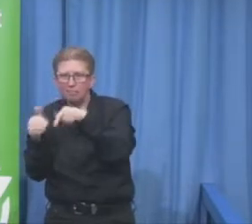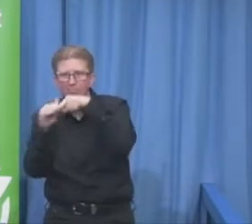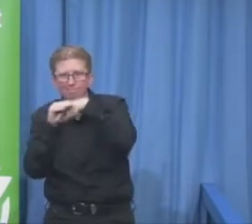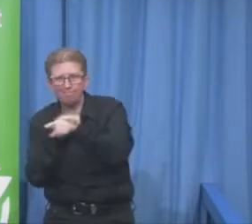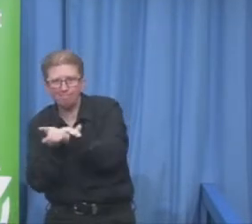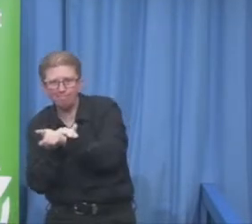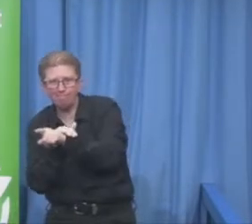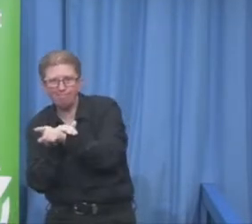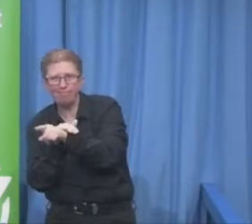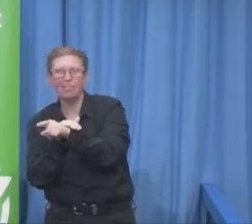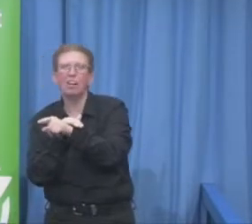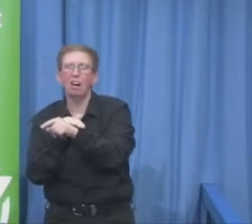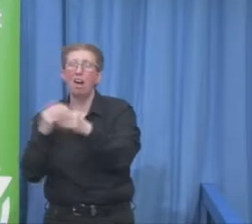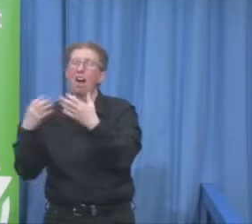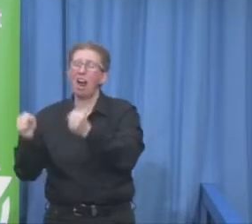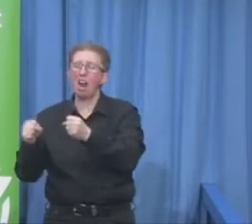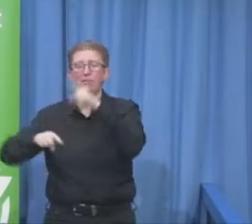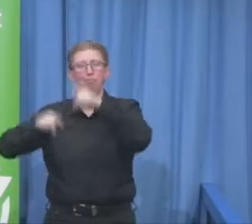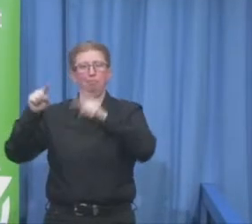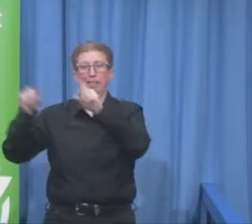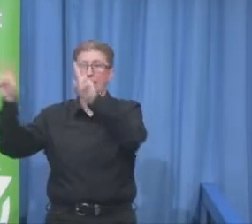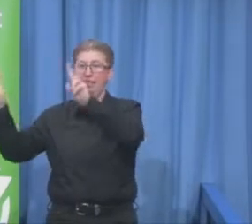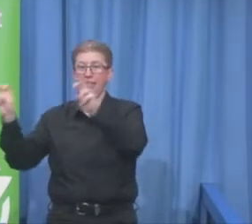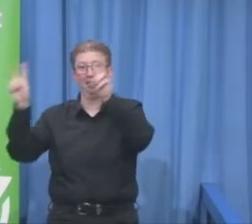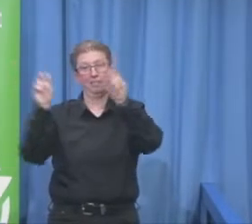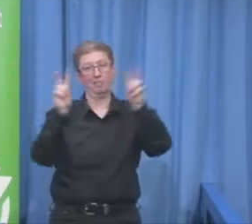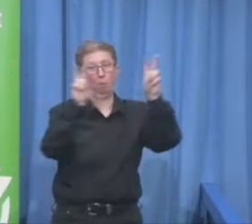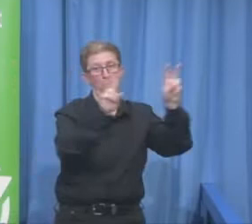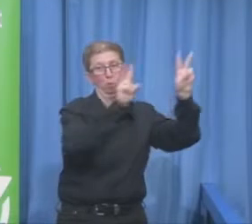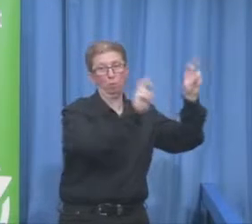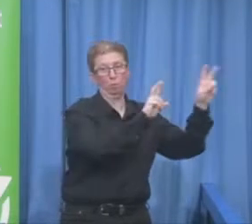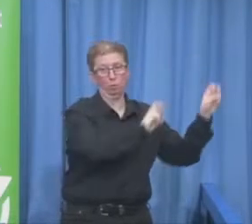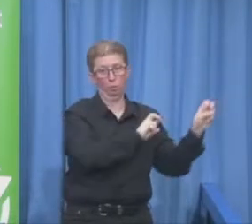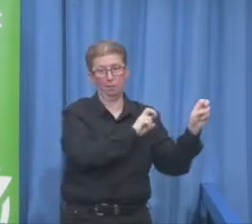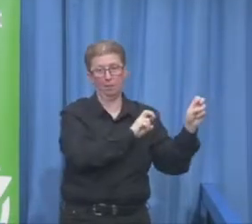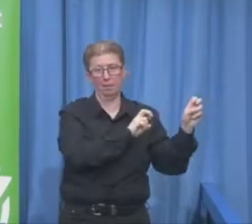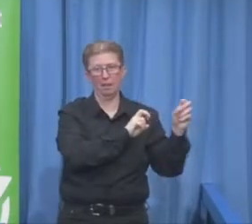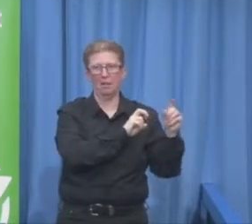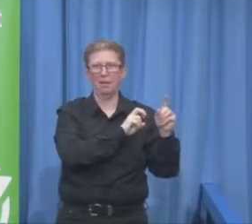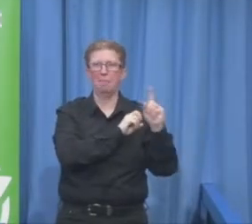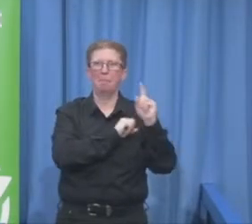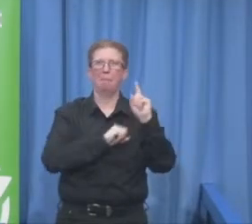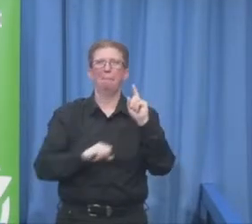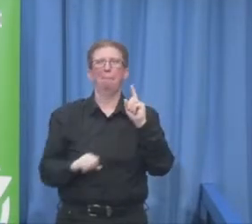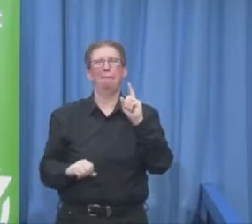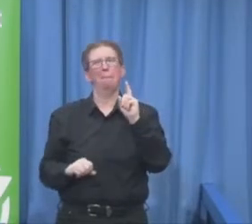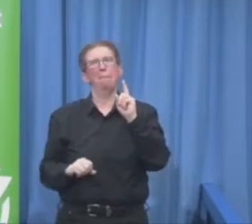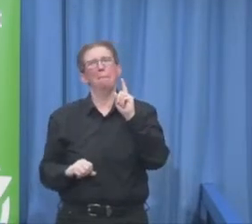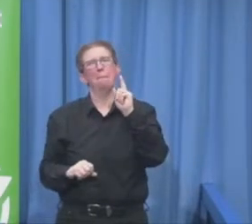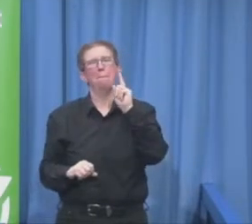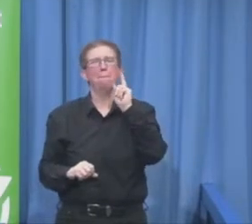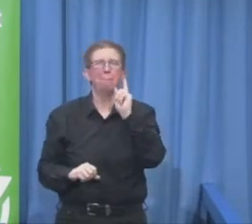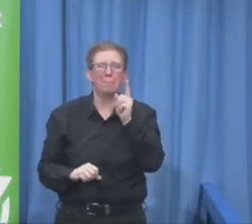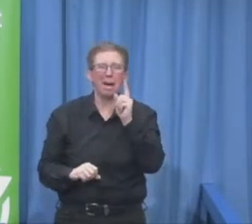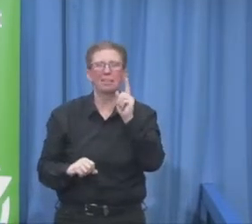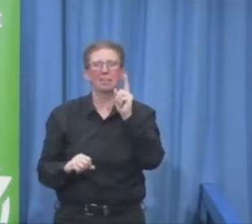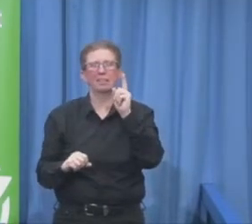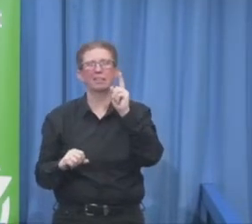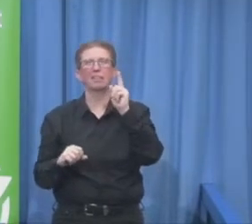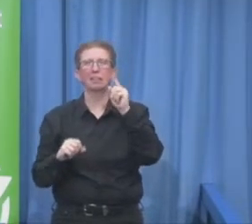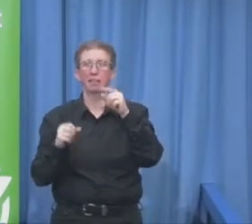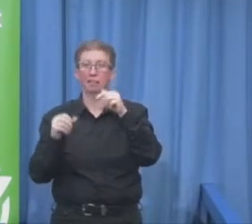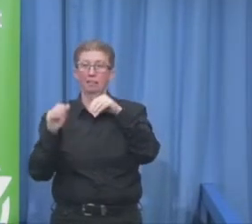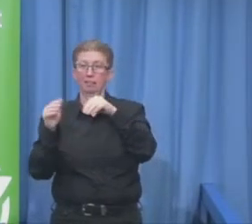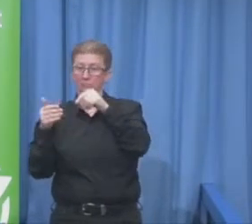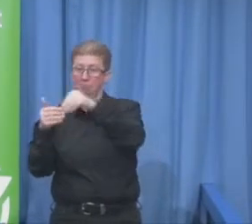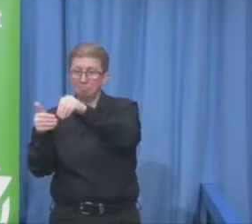not so much available. So this is something we found out during the past years and every